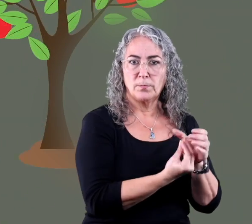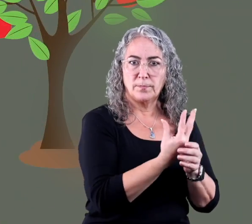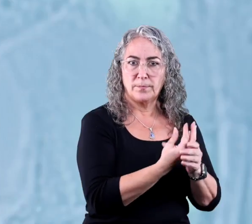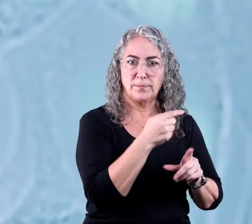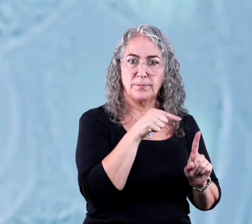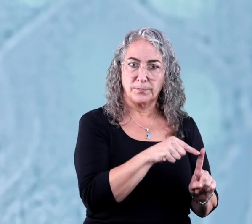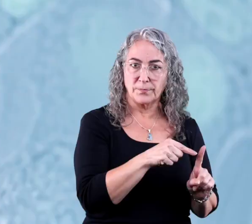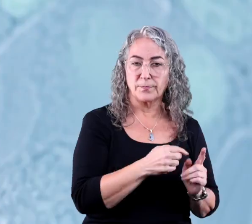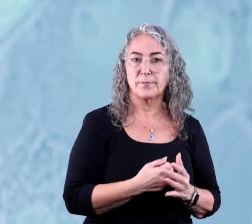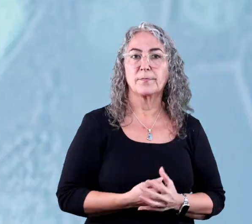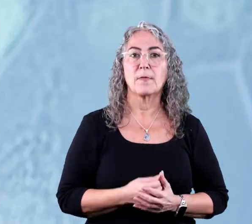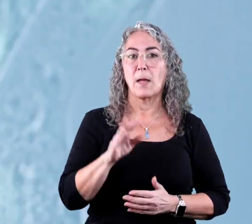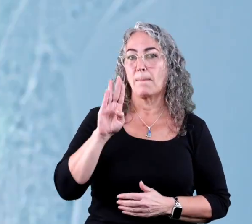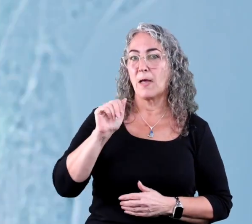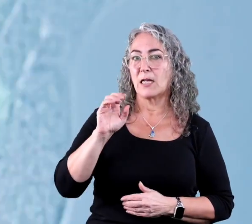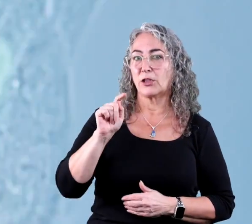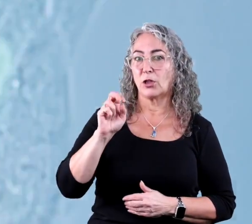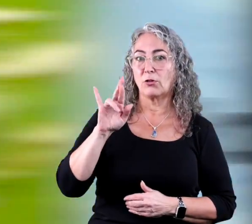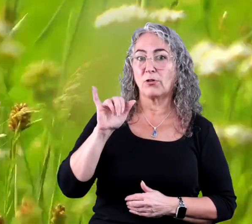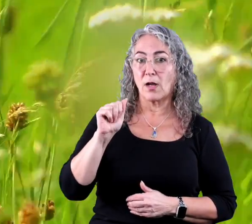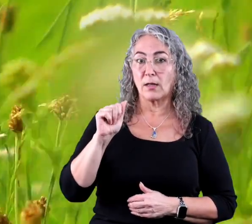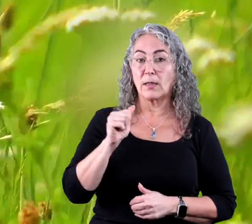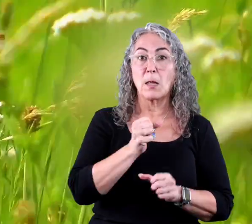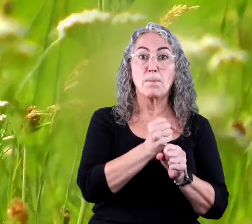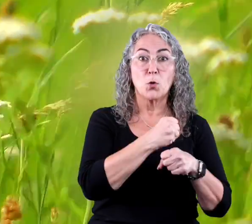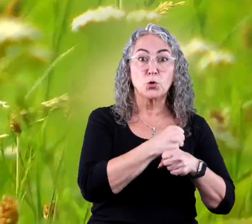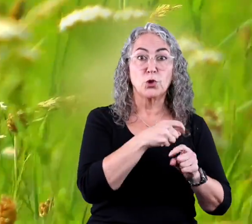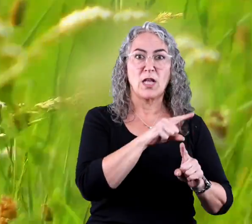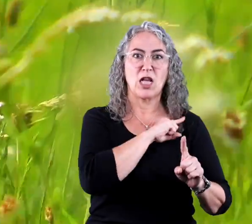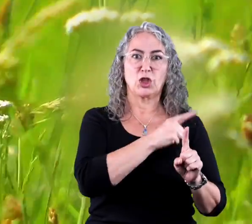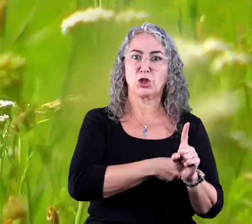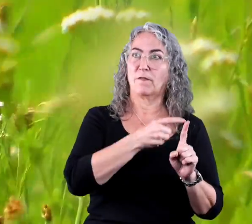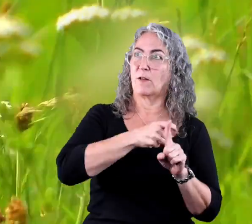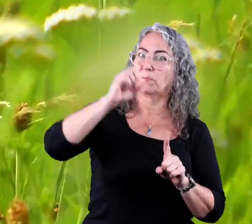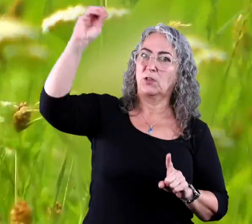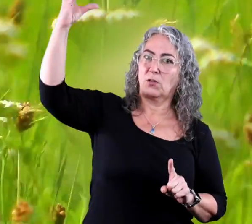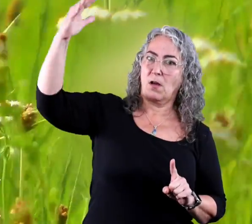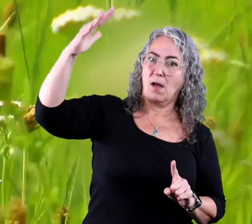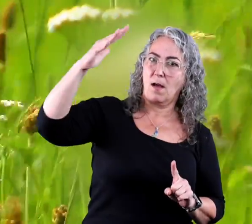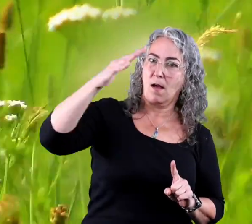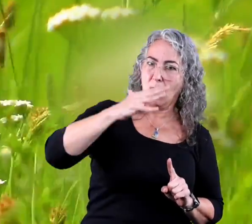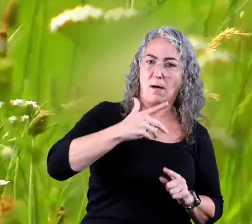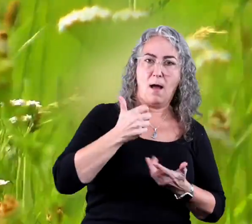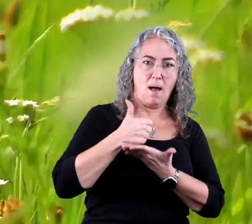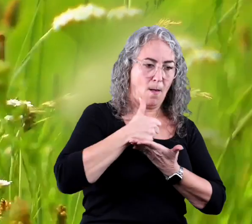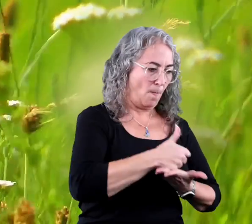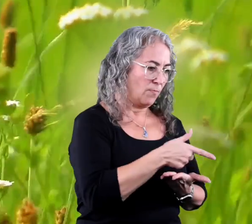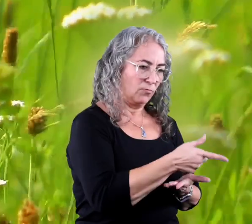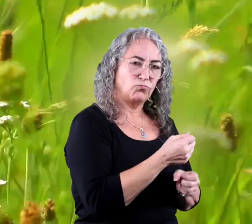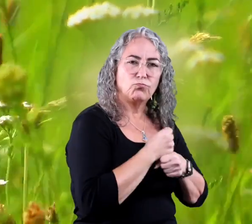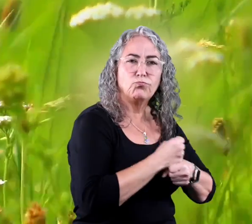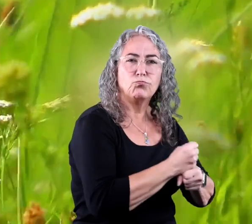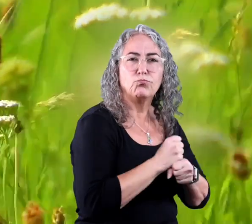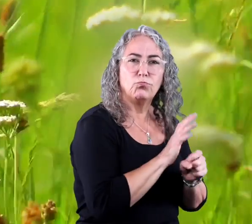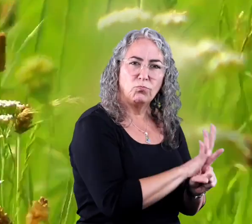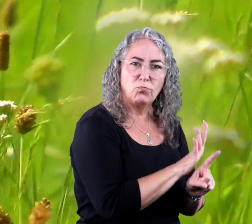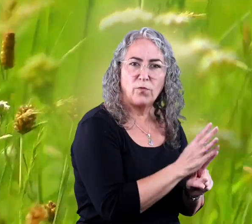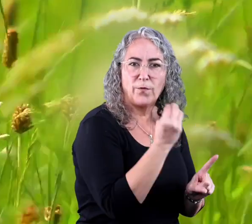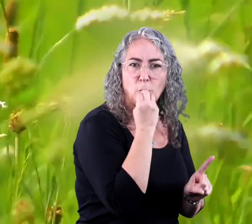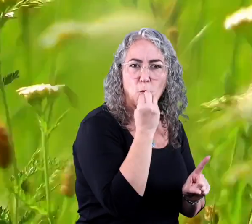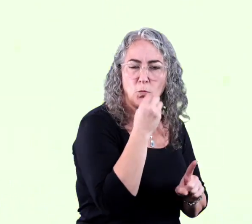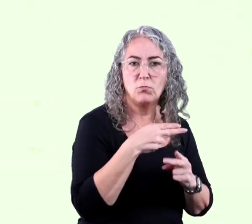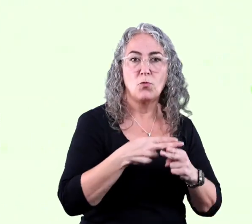A producer is an organism, like a plant, that captures energy from the sun to help it make its own food.